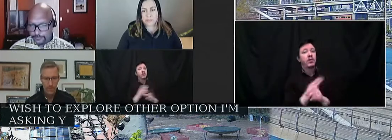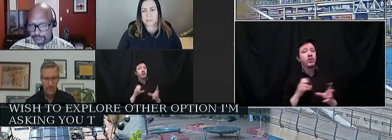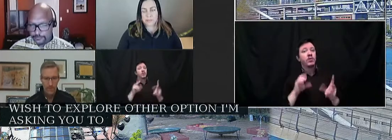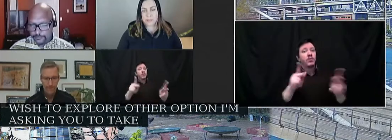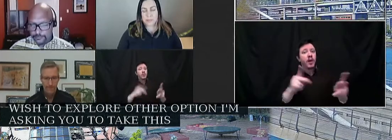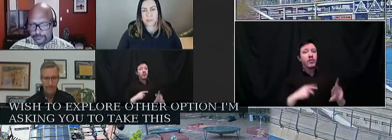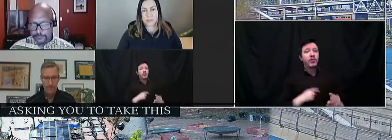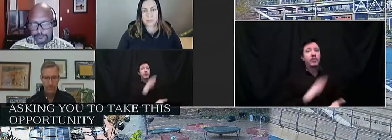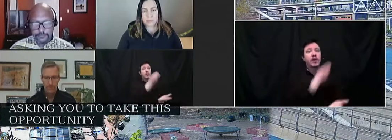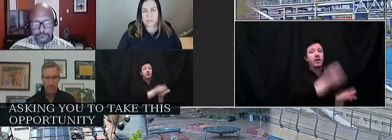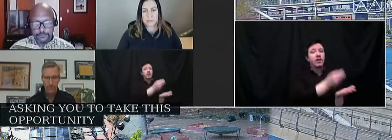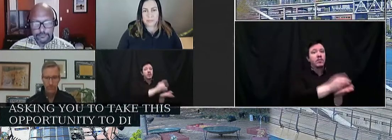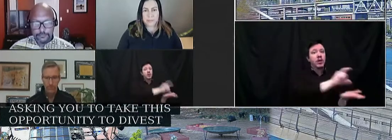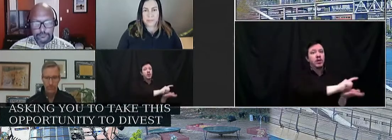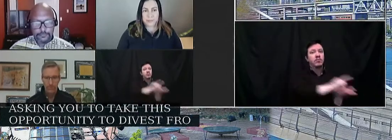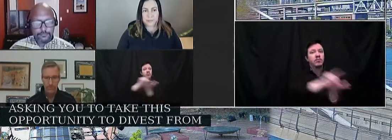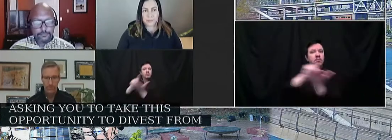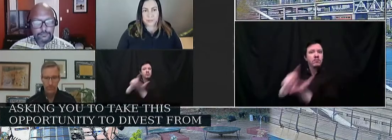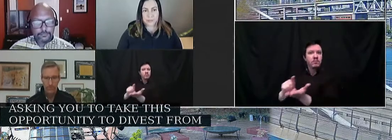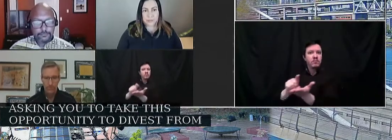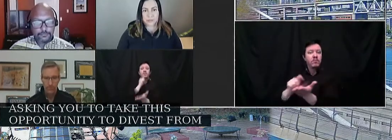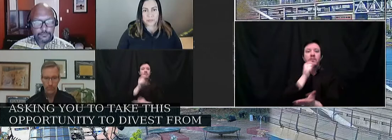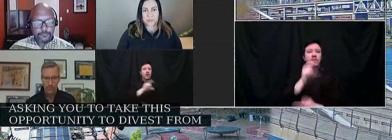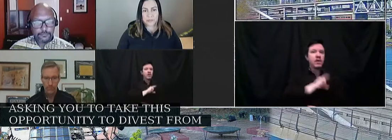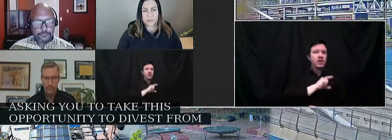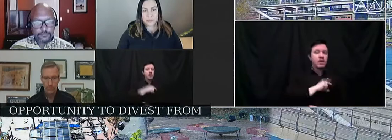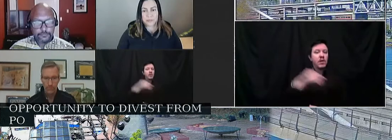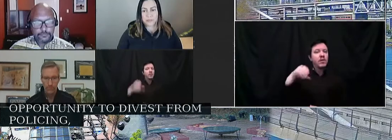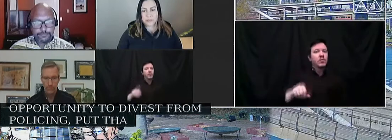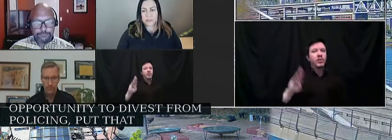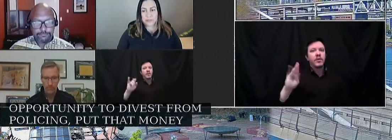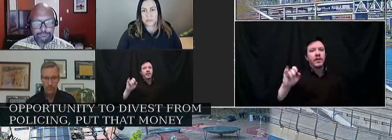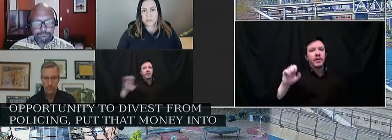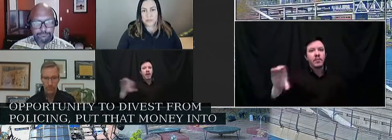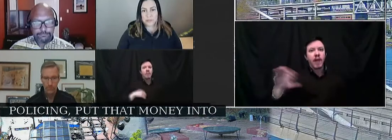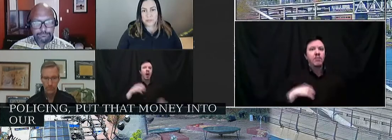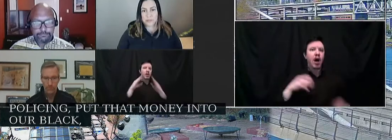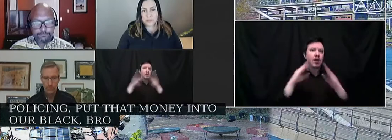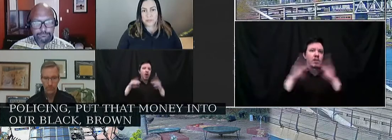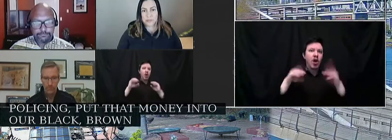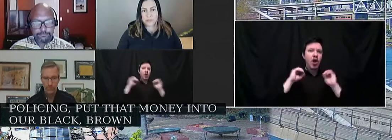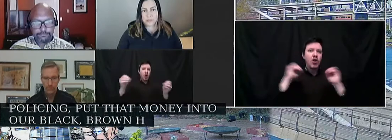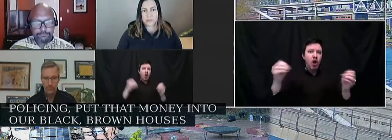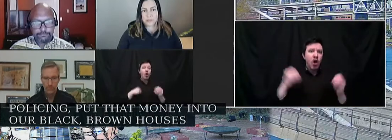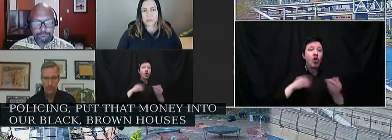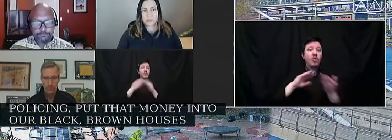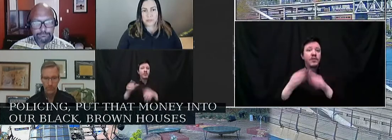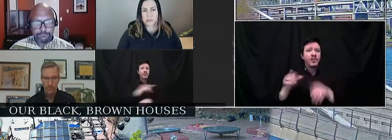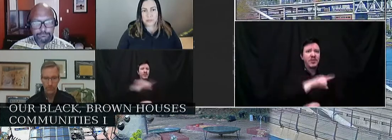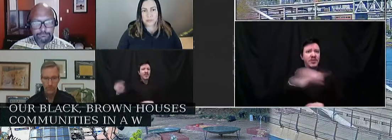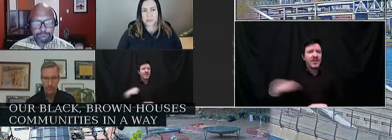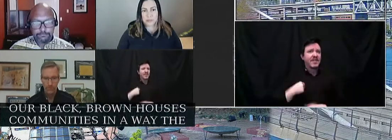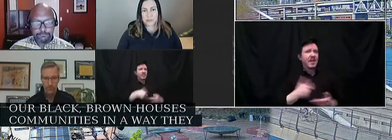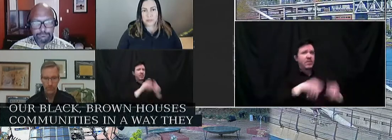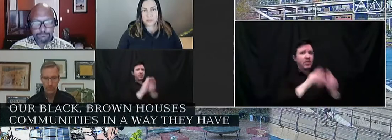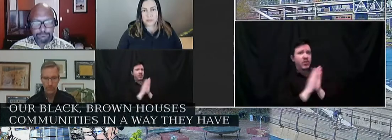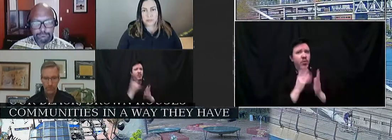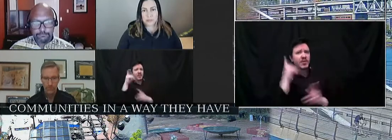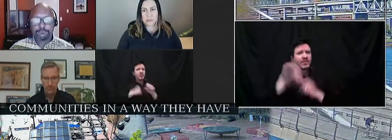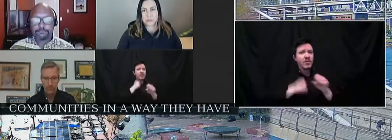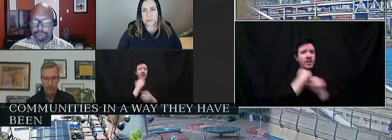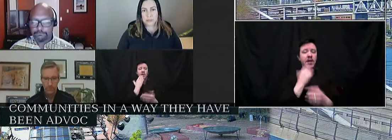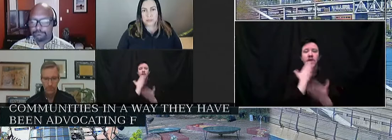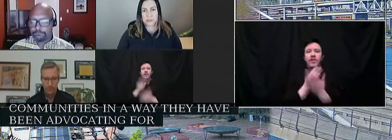divest from policing, put that money into our black, brown and houseless communities in the way they've been advocating for for years. Thank you so much for your time.